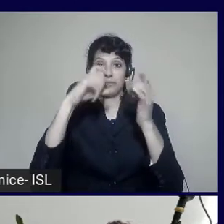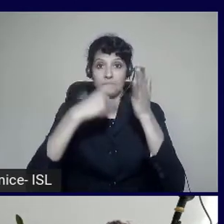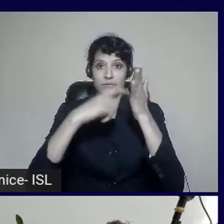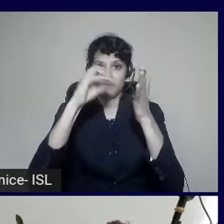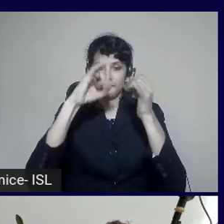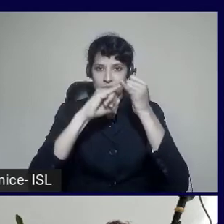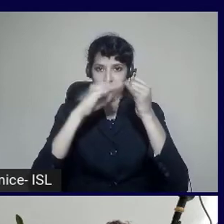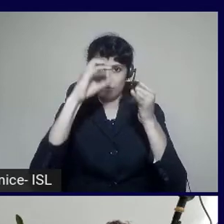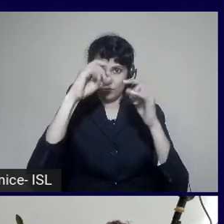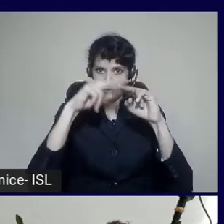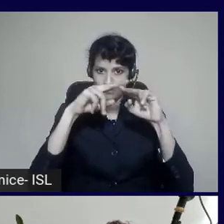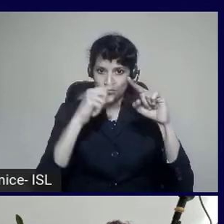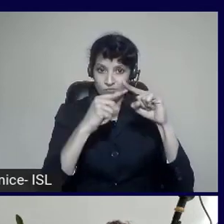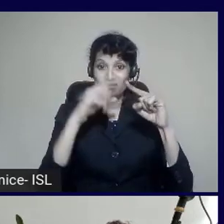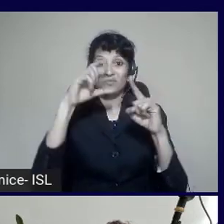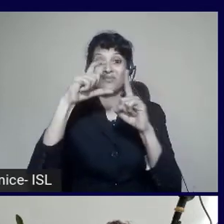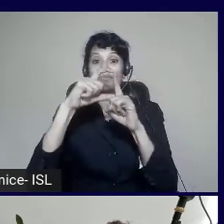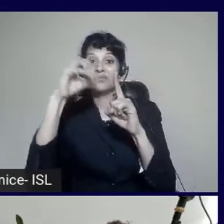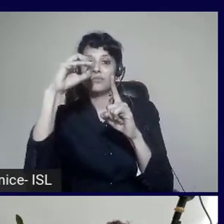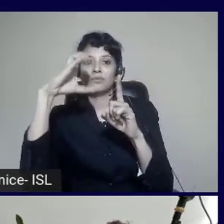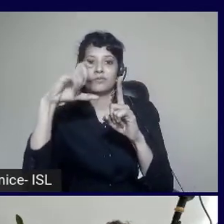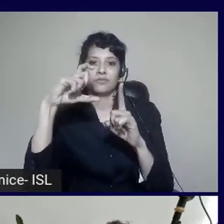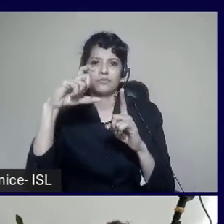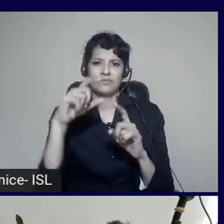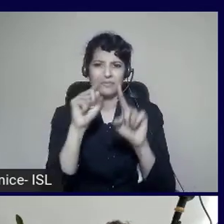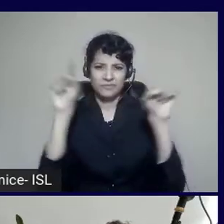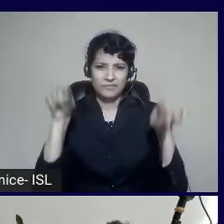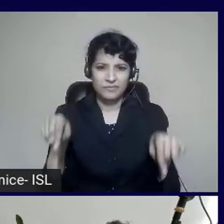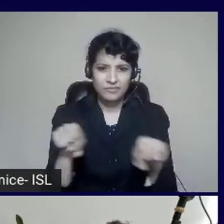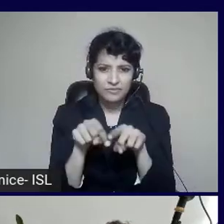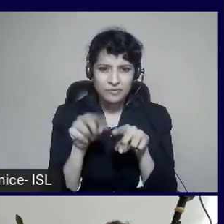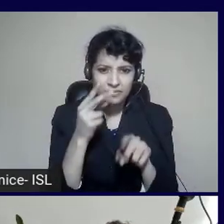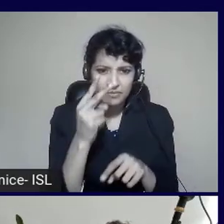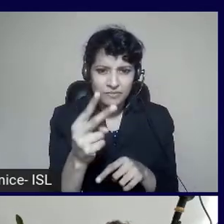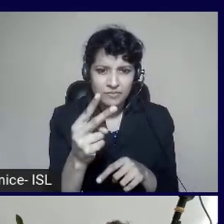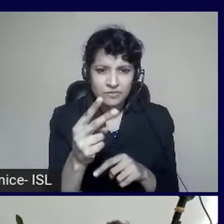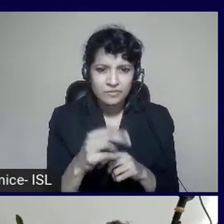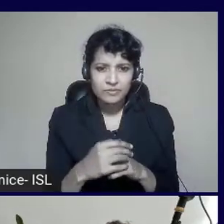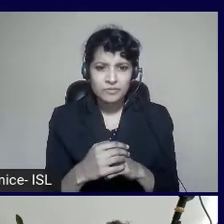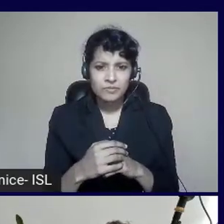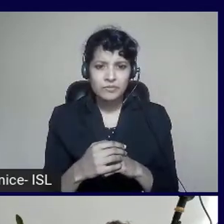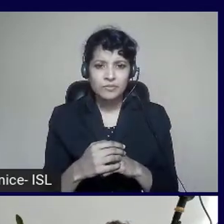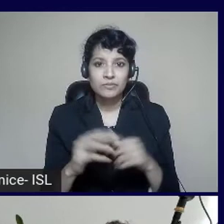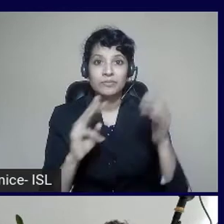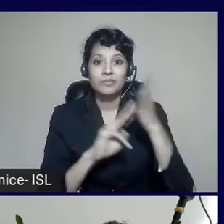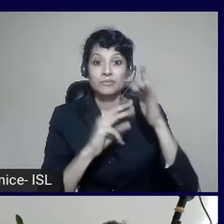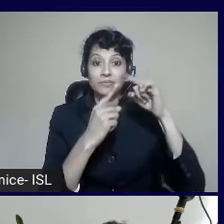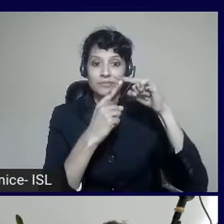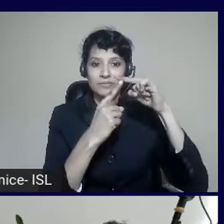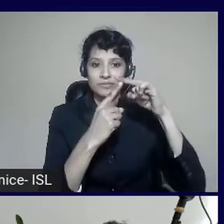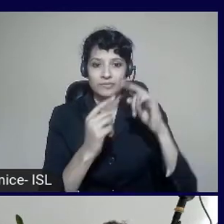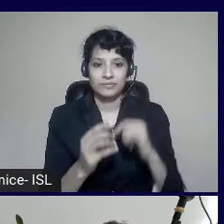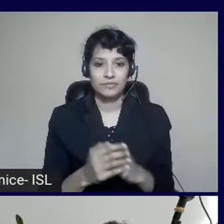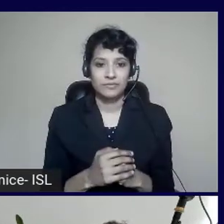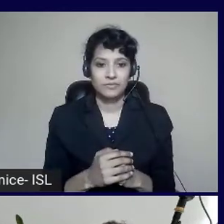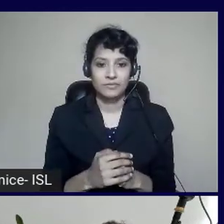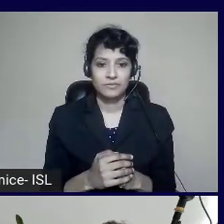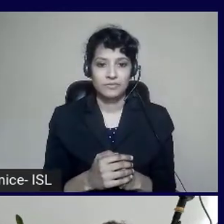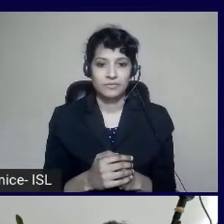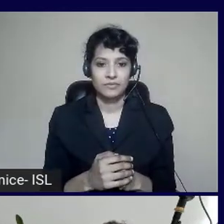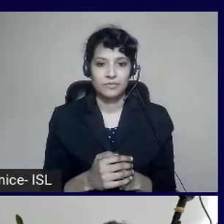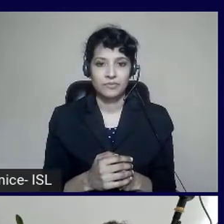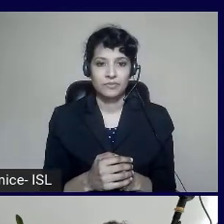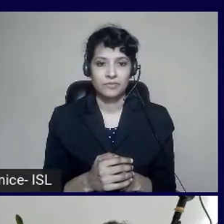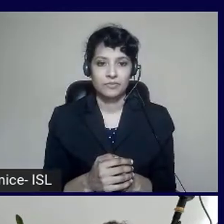or OneNote. You can see that you just click on the Eclipse. You go to immersive reader. And you've got an immersive experience, a WCAG 2